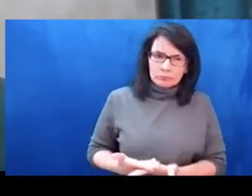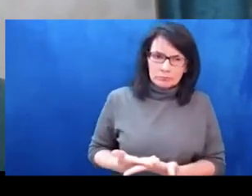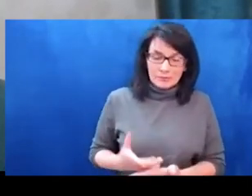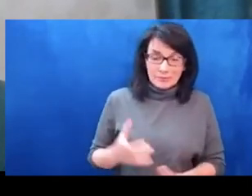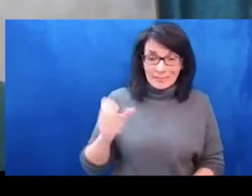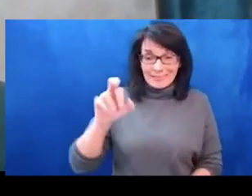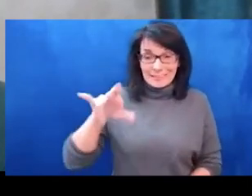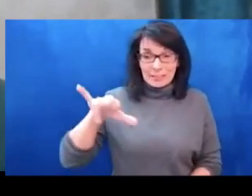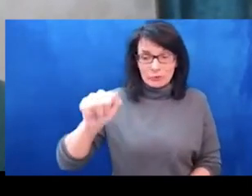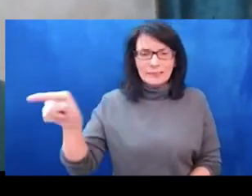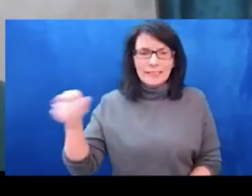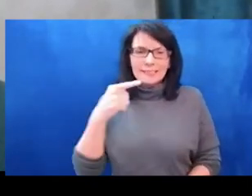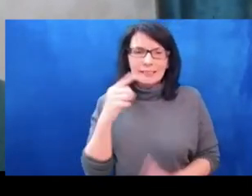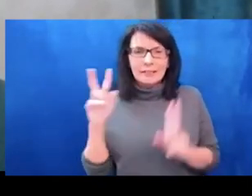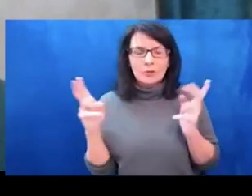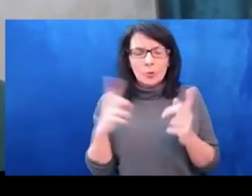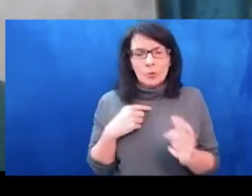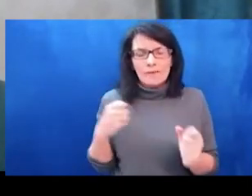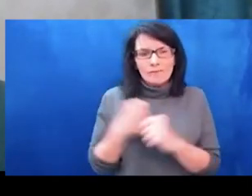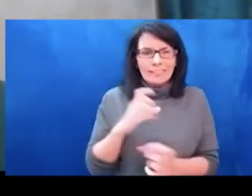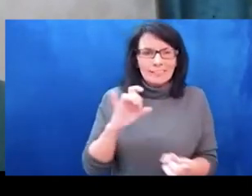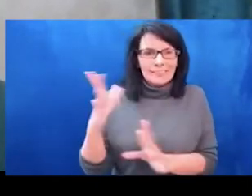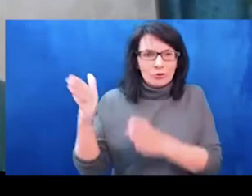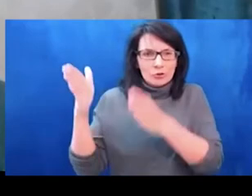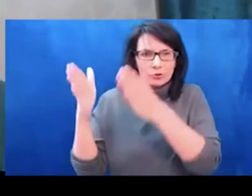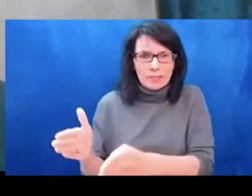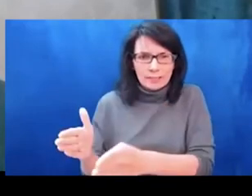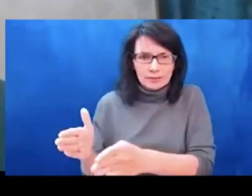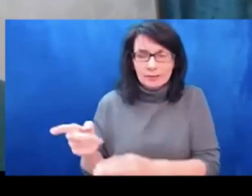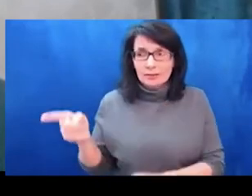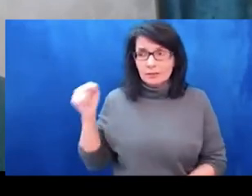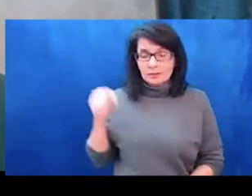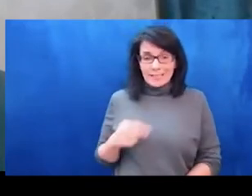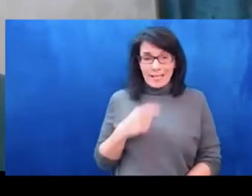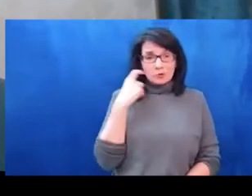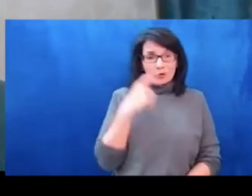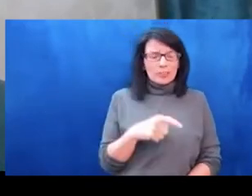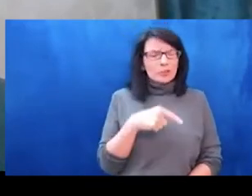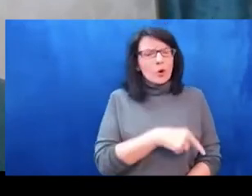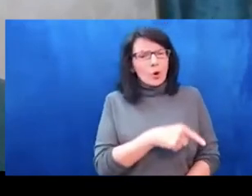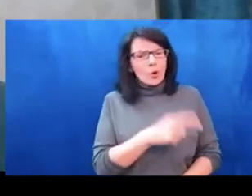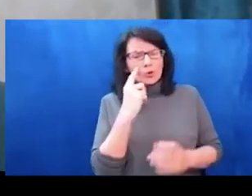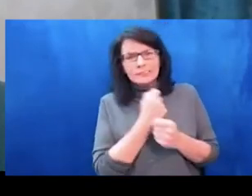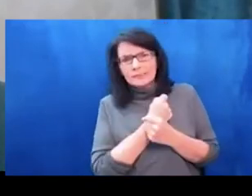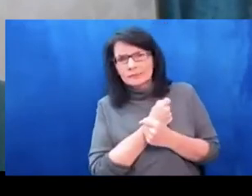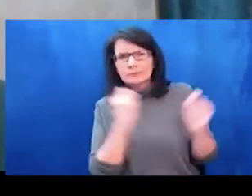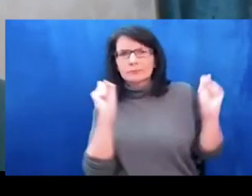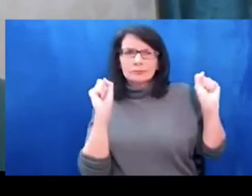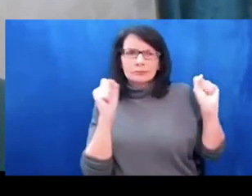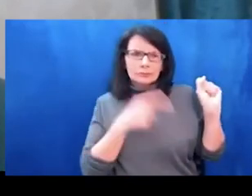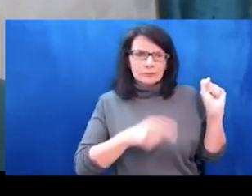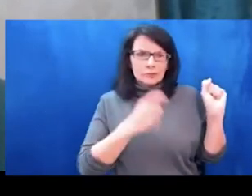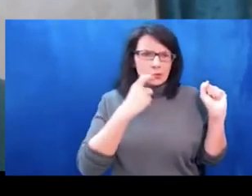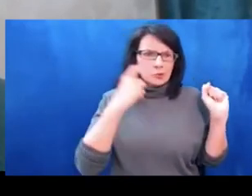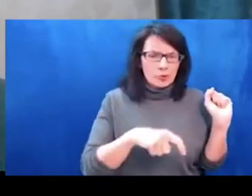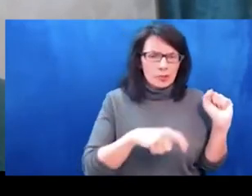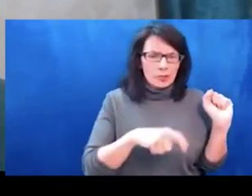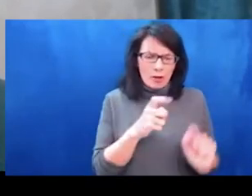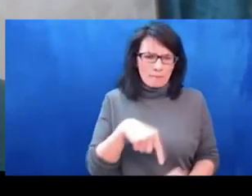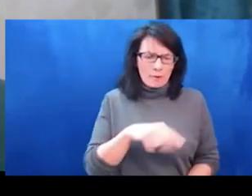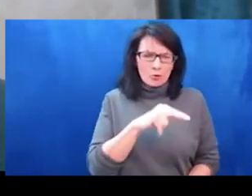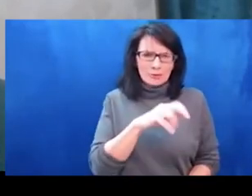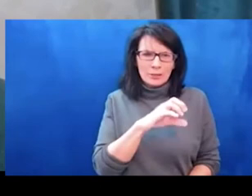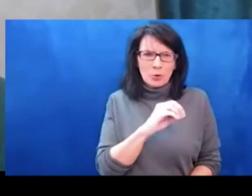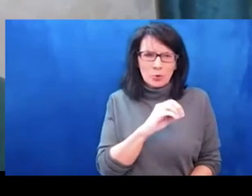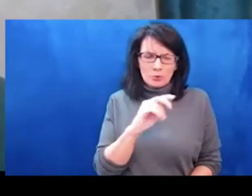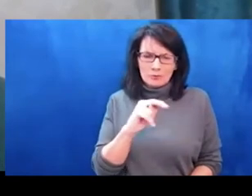then led to force surrender. The third point where I want to grow to draw kind